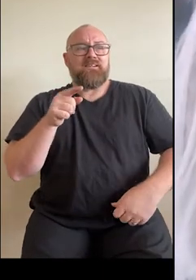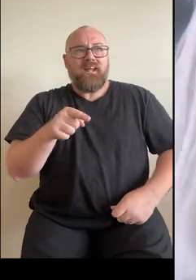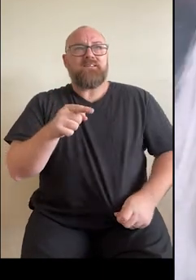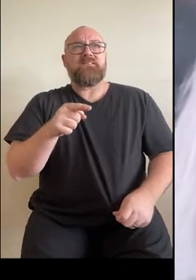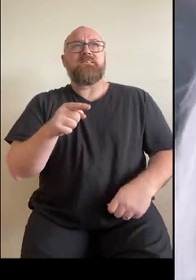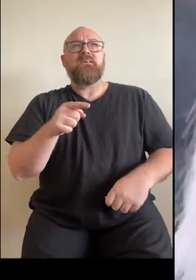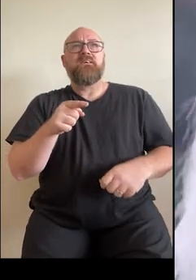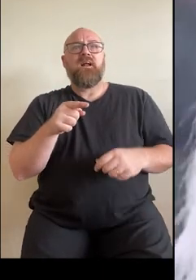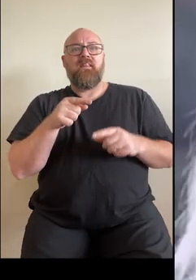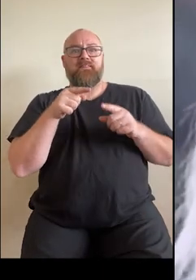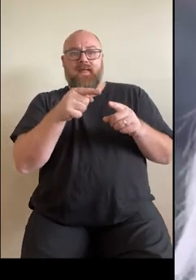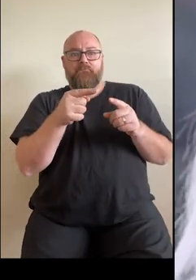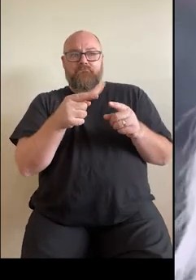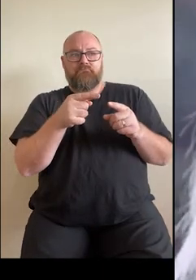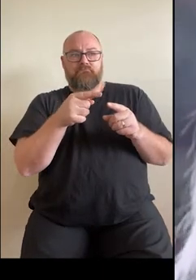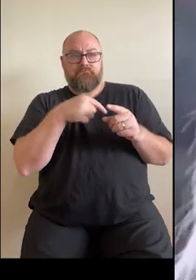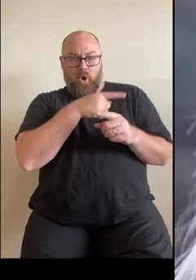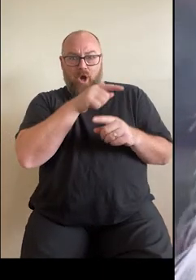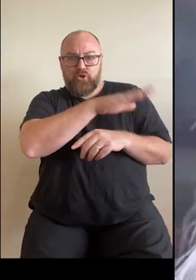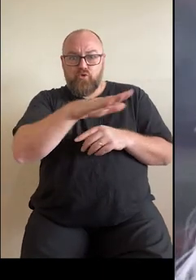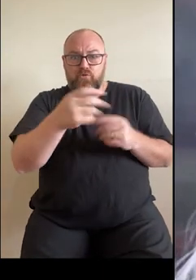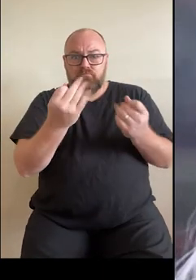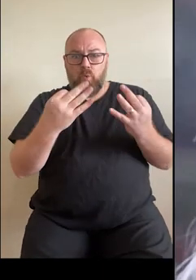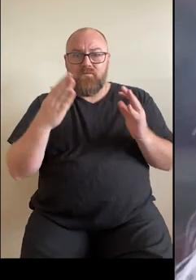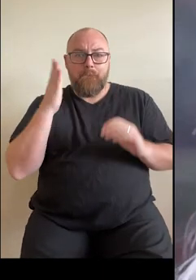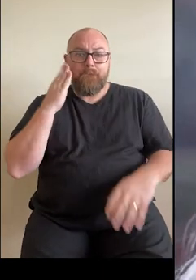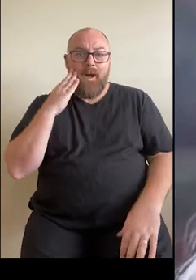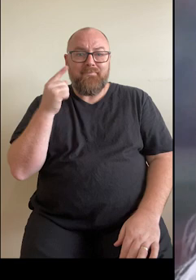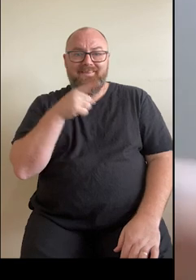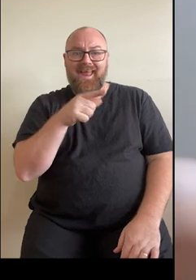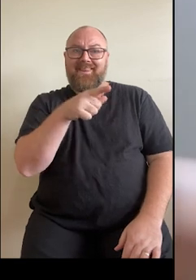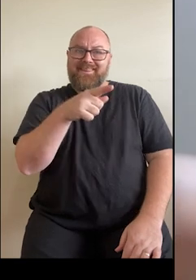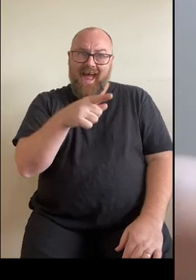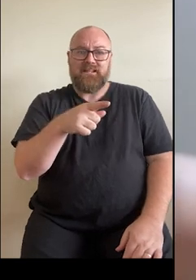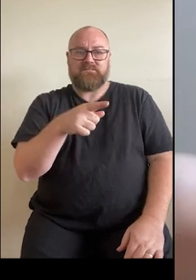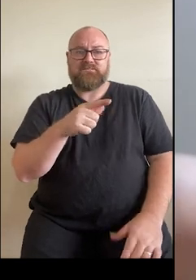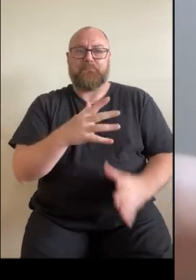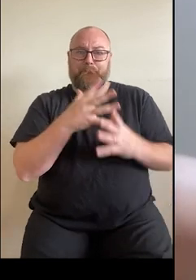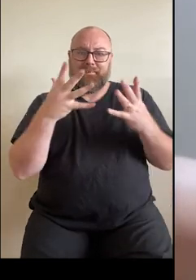not having me there is probably the biggest thing.